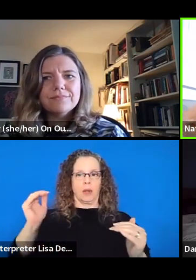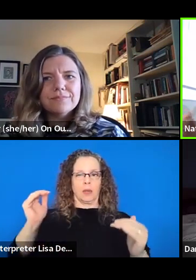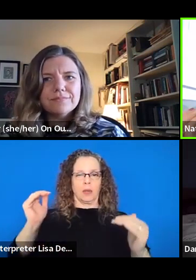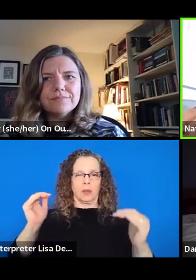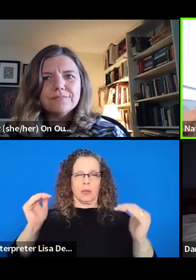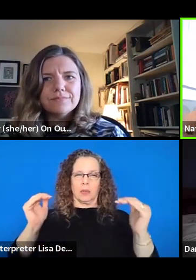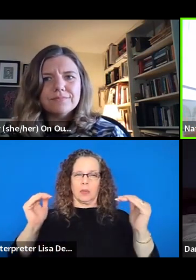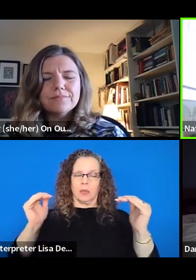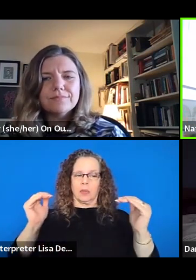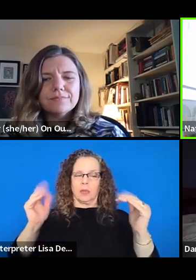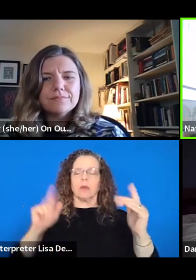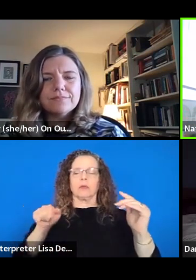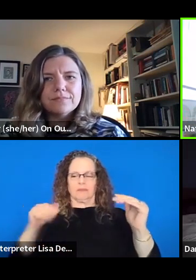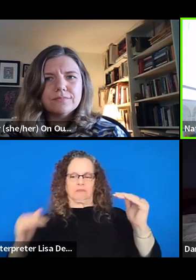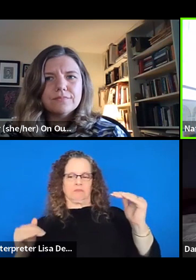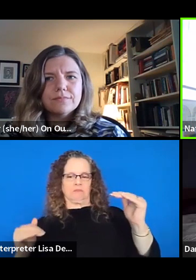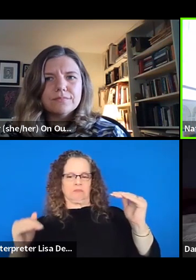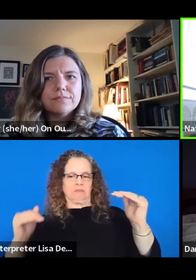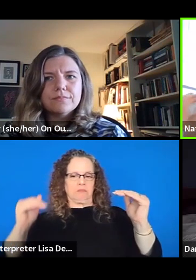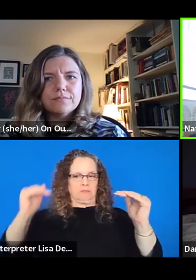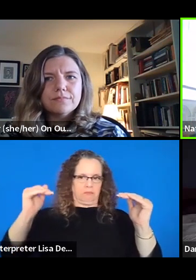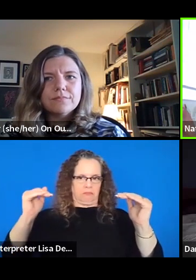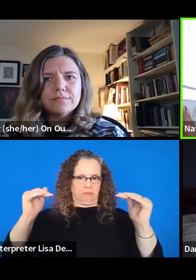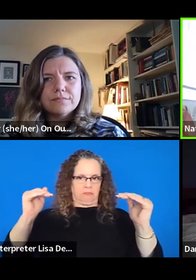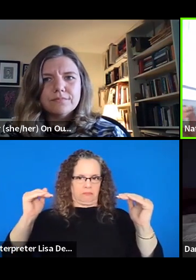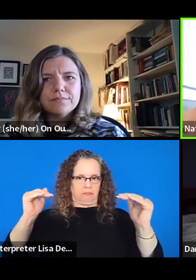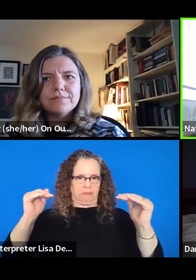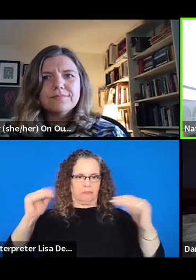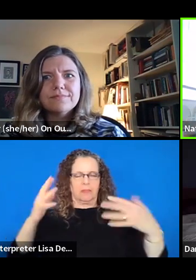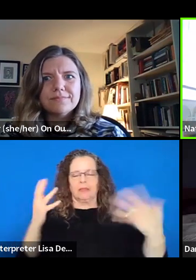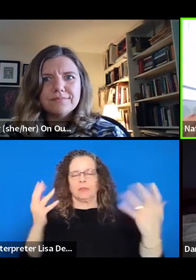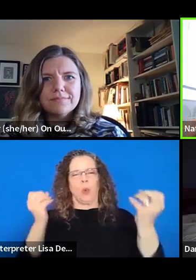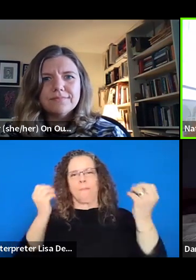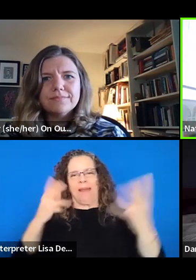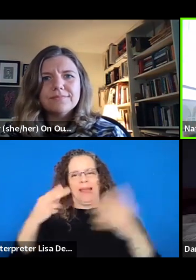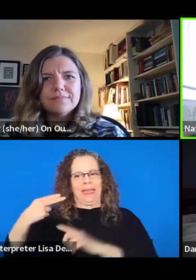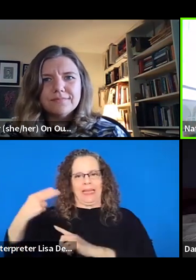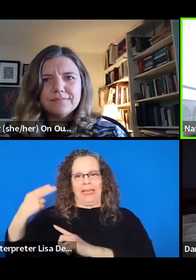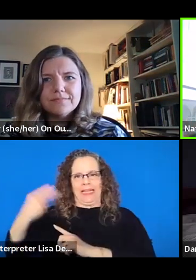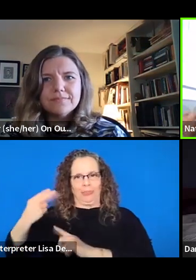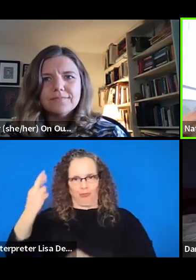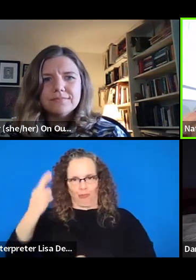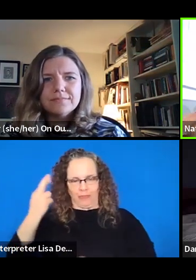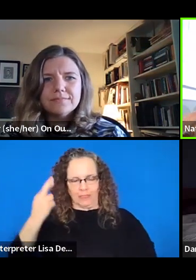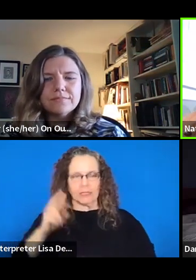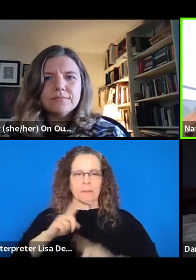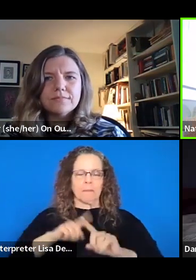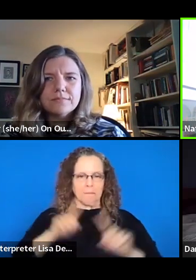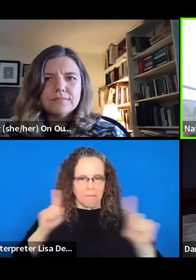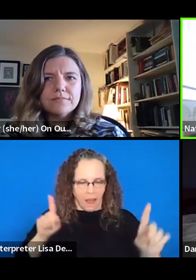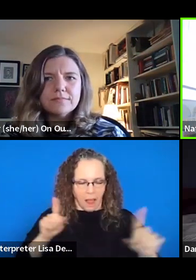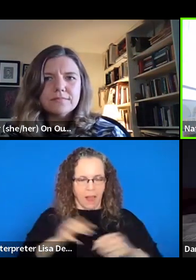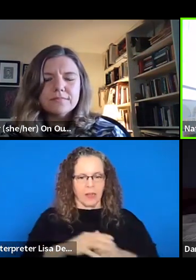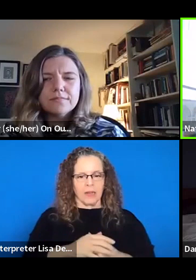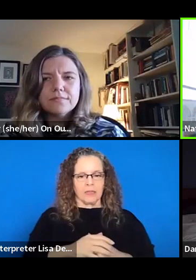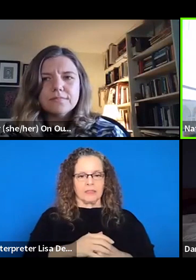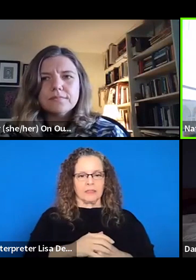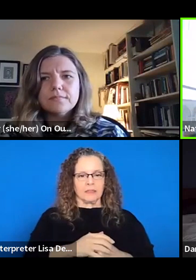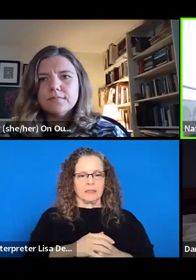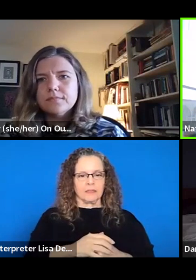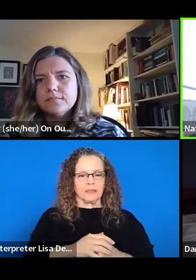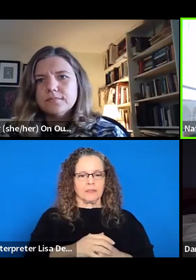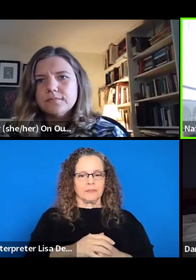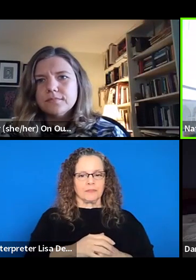that's because largely, um, I mean, there's a million historical reasons why this is true, but largely it is about, um,